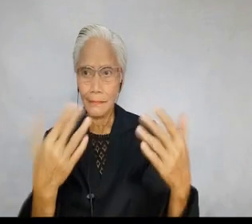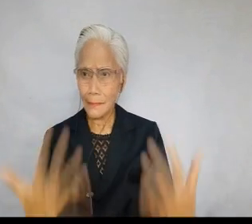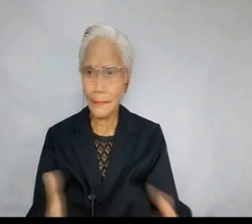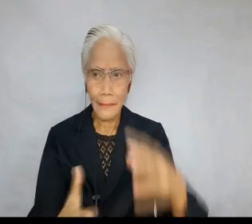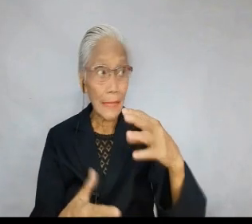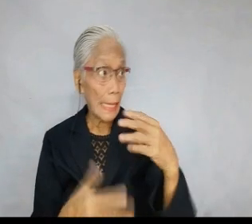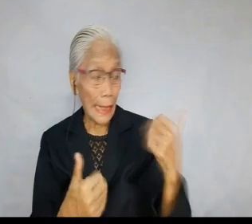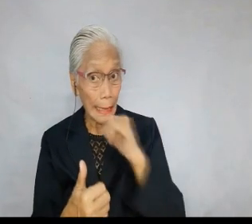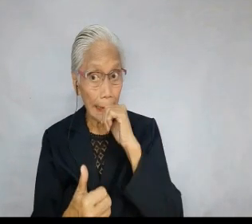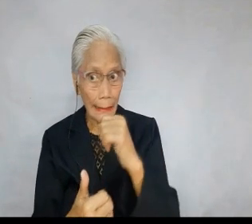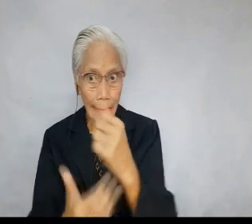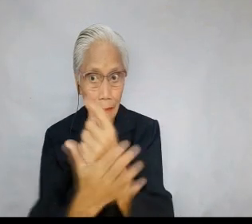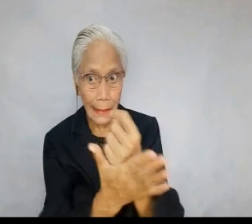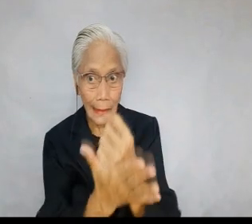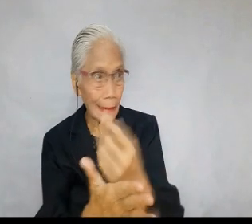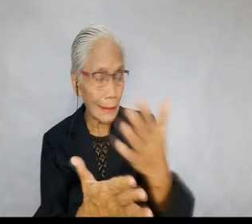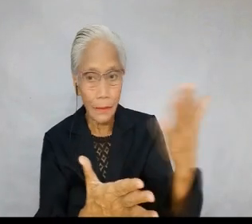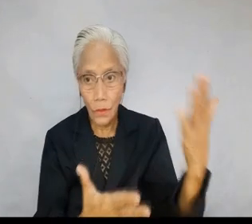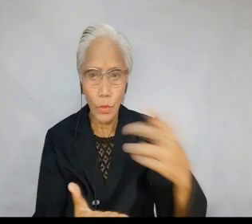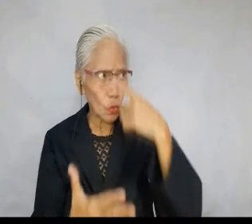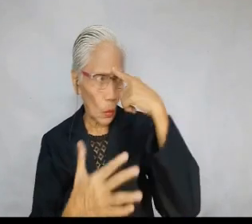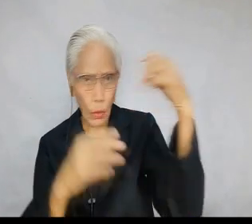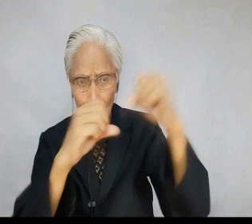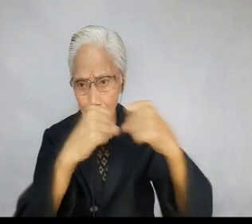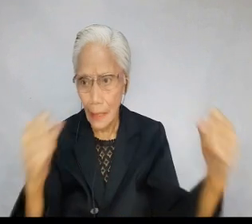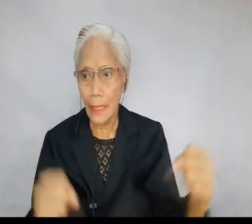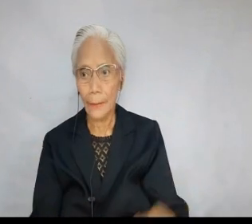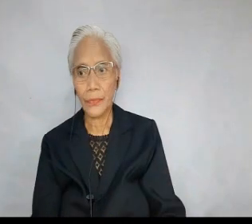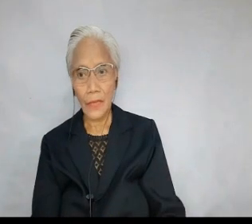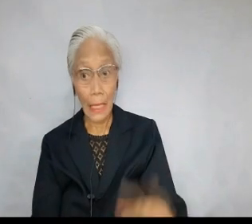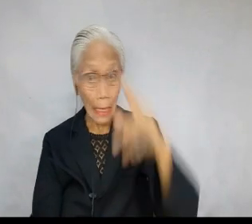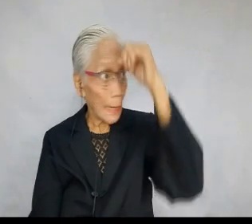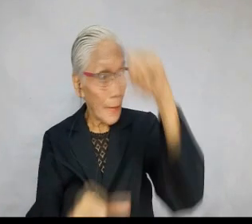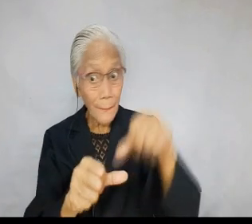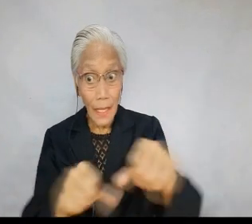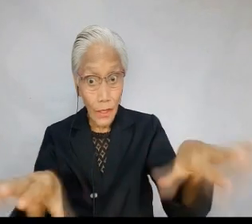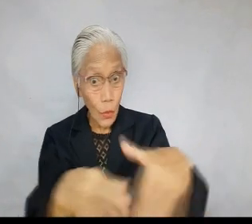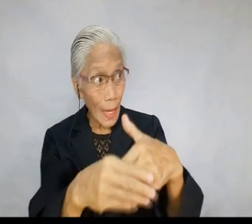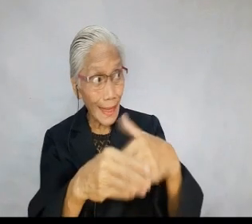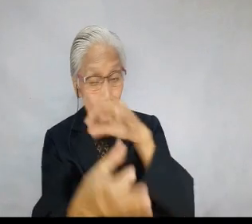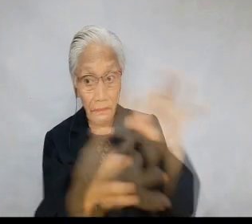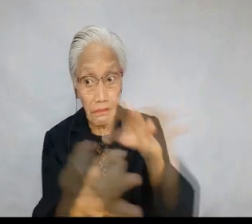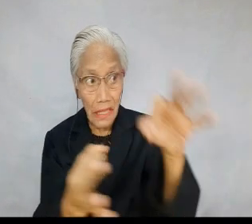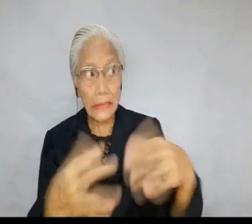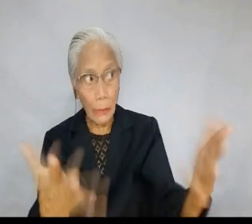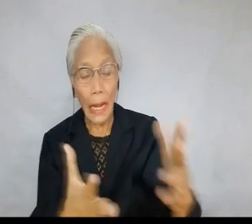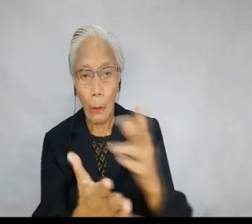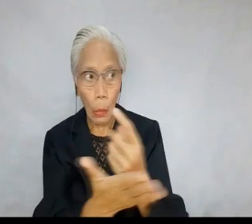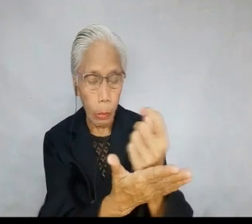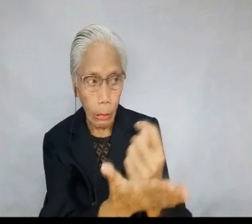7. Mistreatment of those who disagree. 8. the fate of the servants of the king in the hands of those invited to the wedding feast.